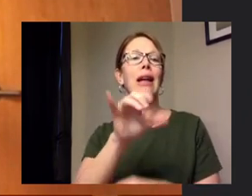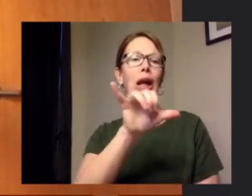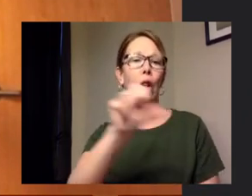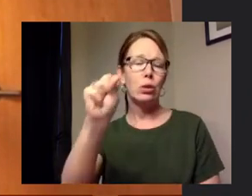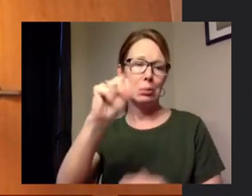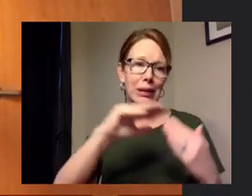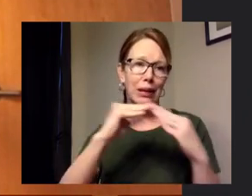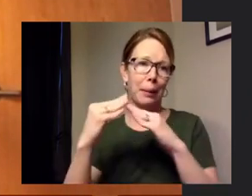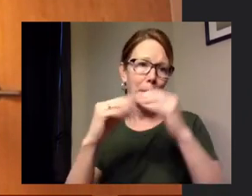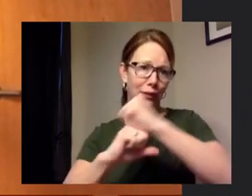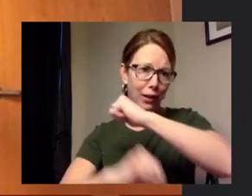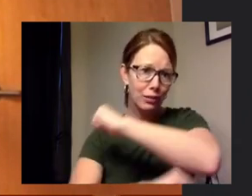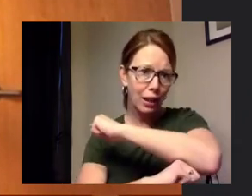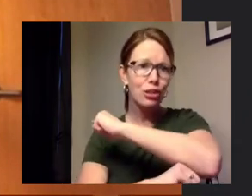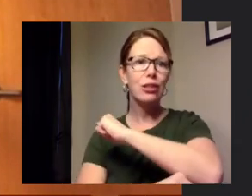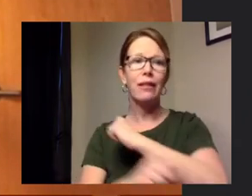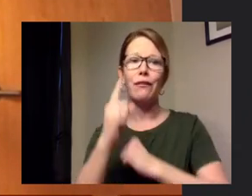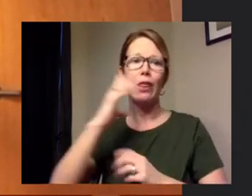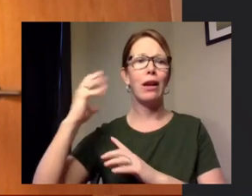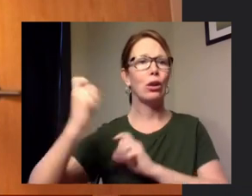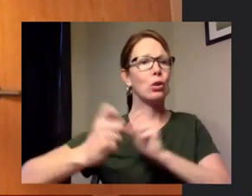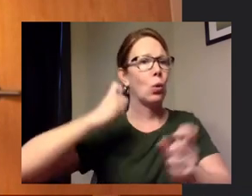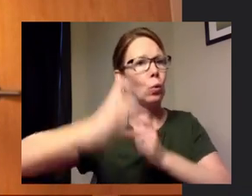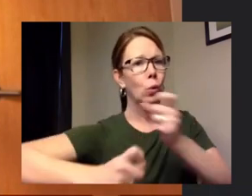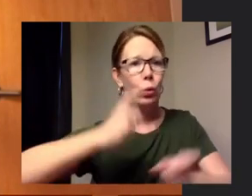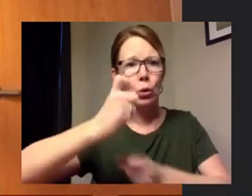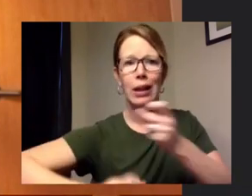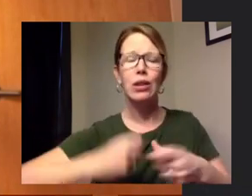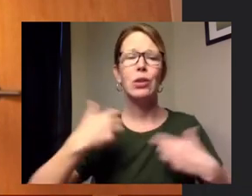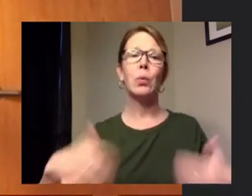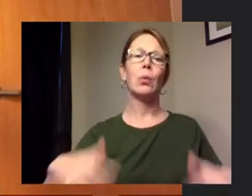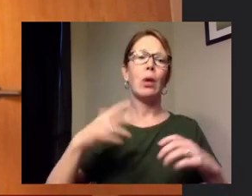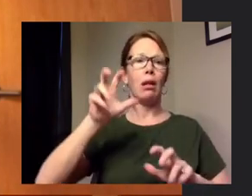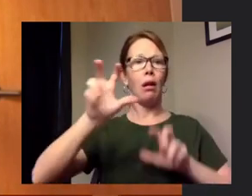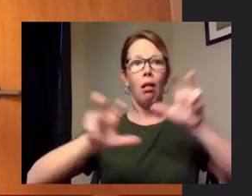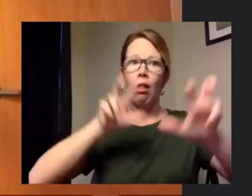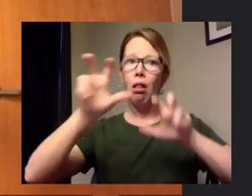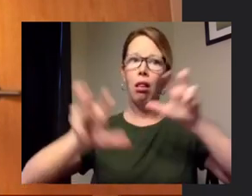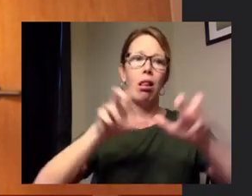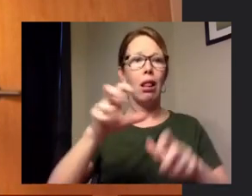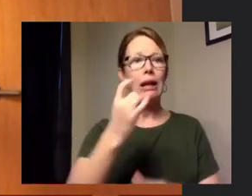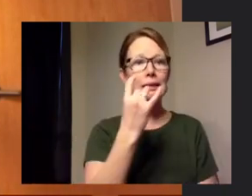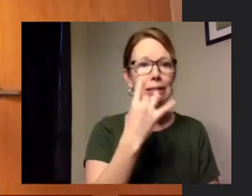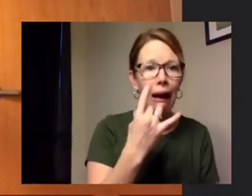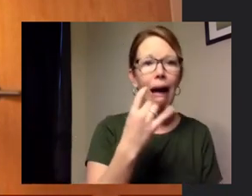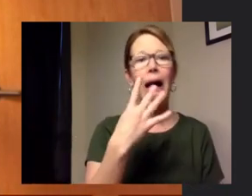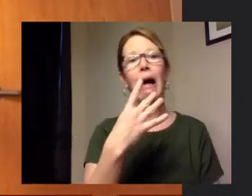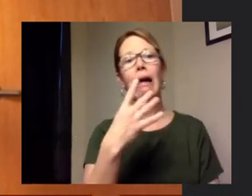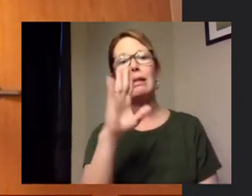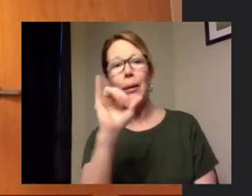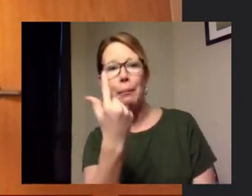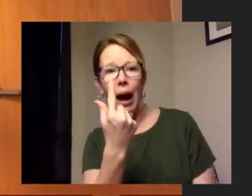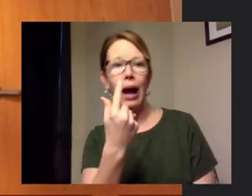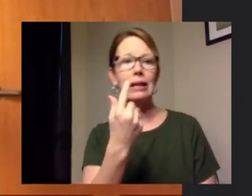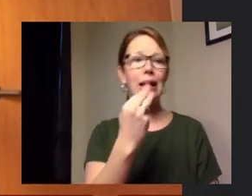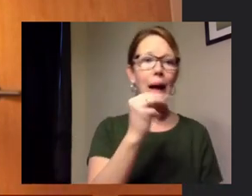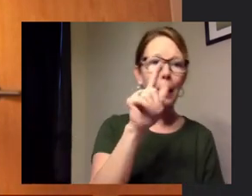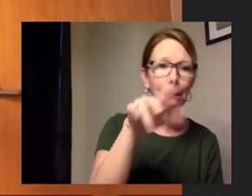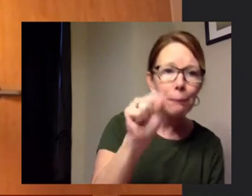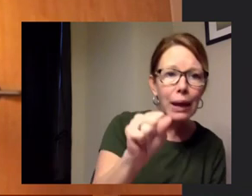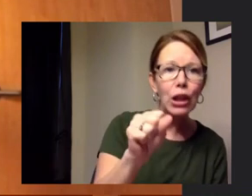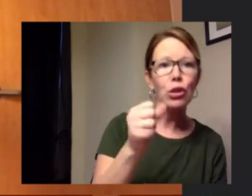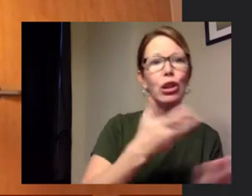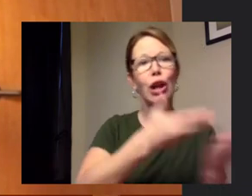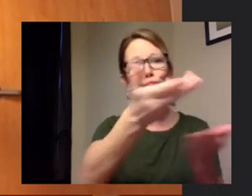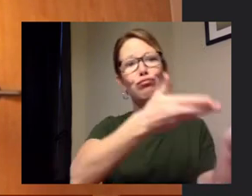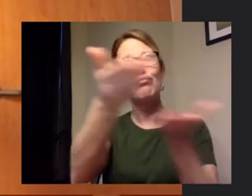coming in officers have been uh stocked with snack bags and meals that they are distributing uh throughout their